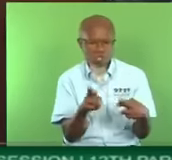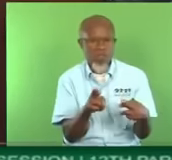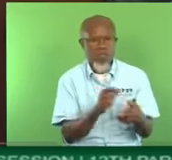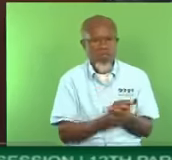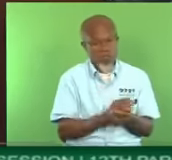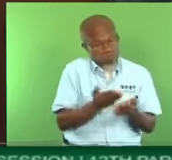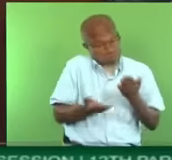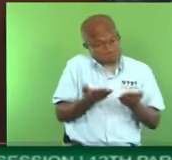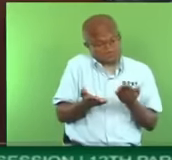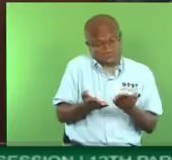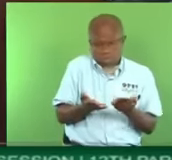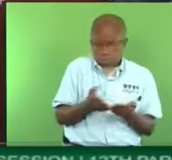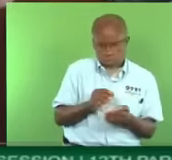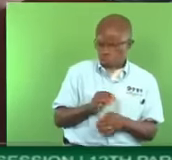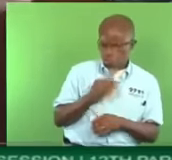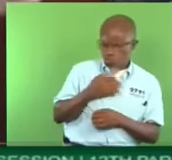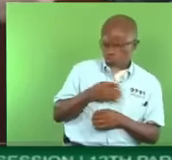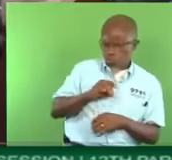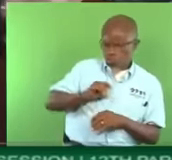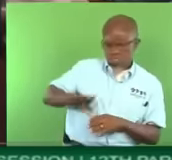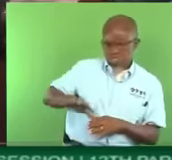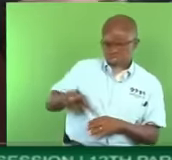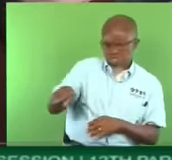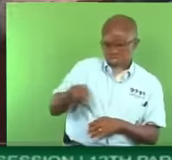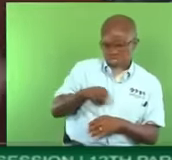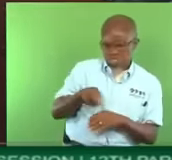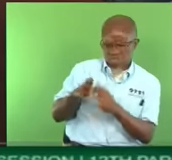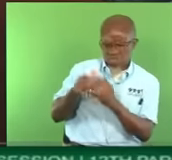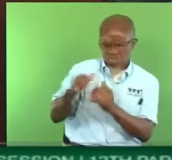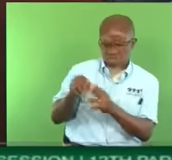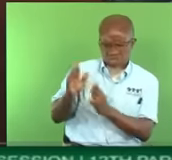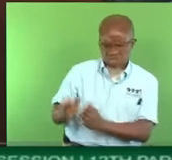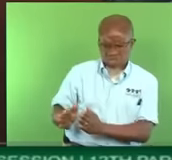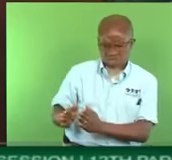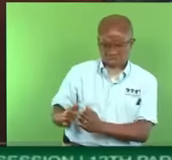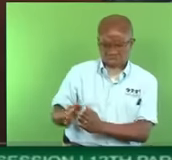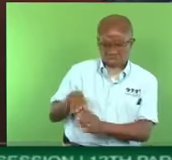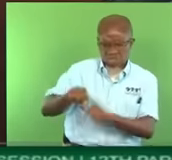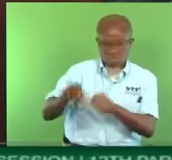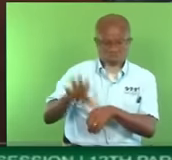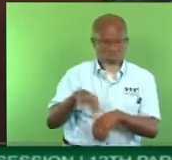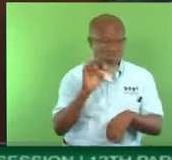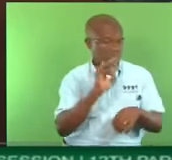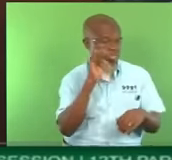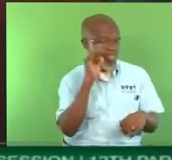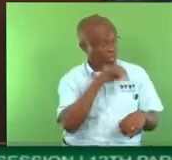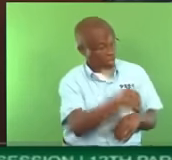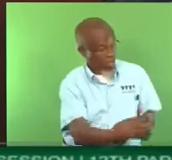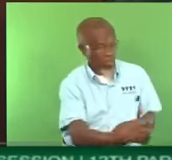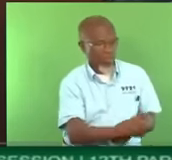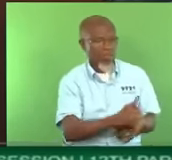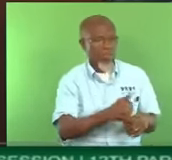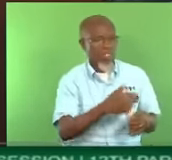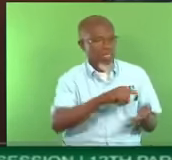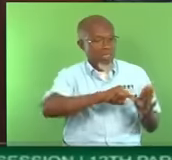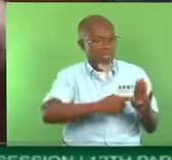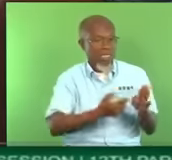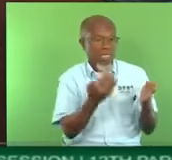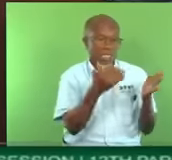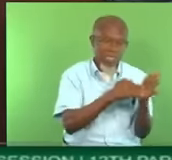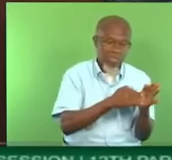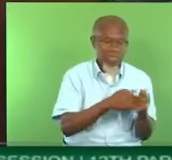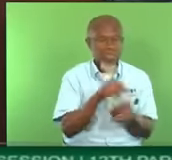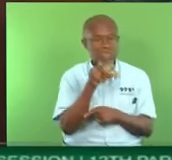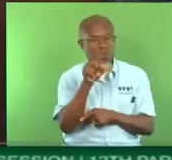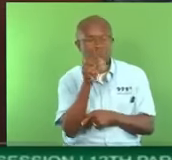contractor. Probably they feel the contractor is UNC or something like that. It stopped. But you know, they restarted it in 2017. They restarted it in